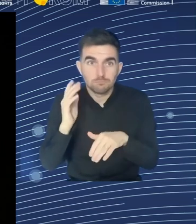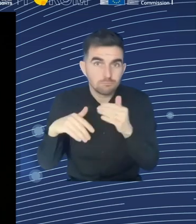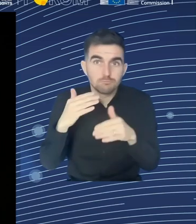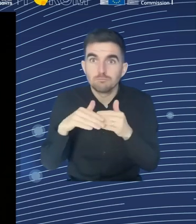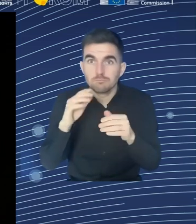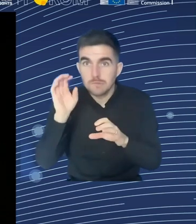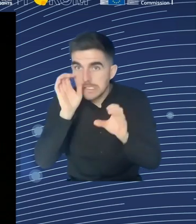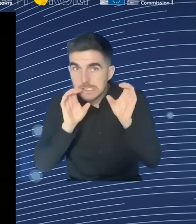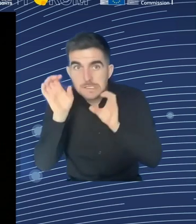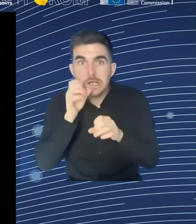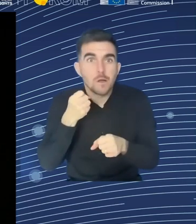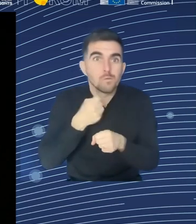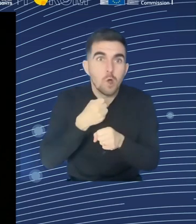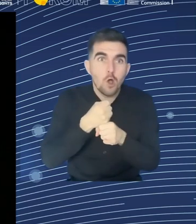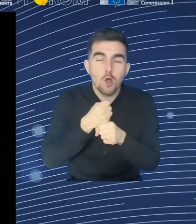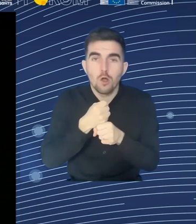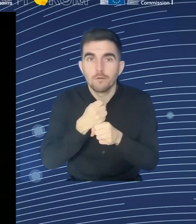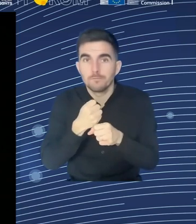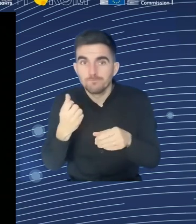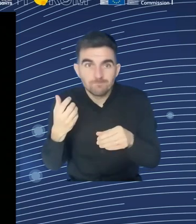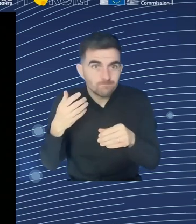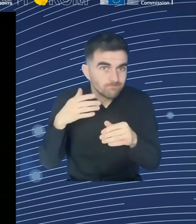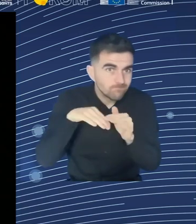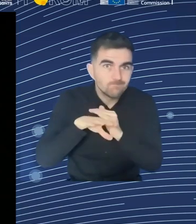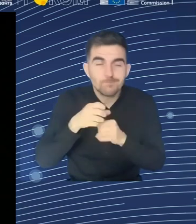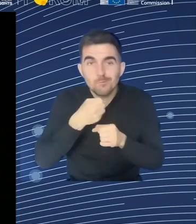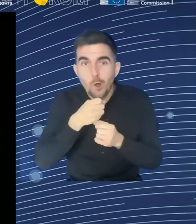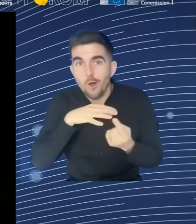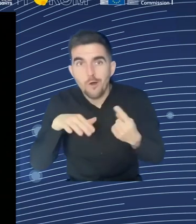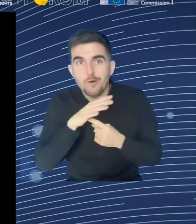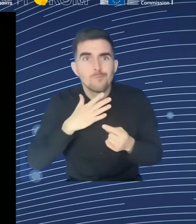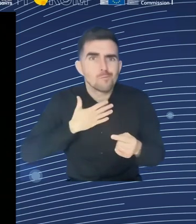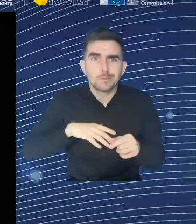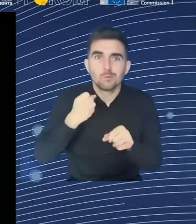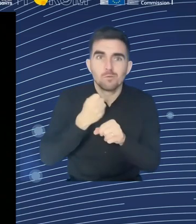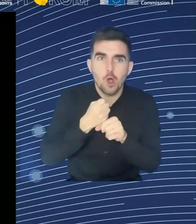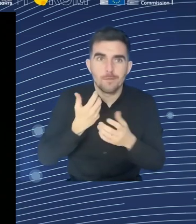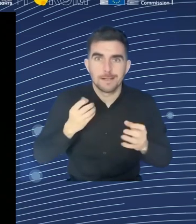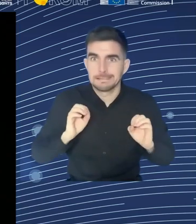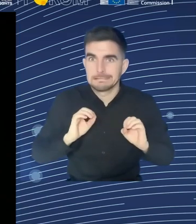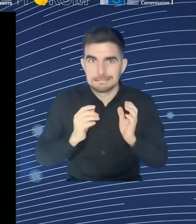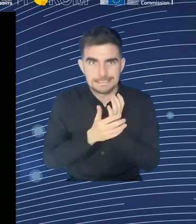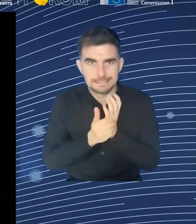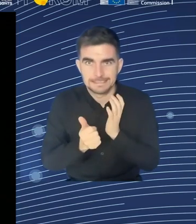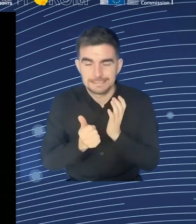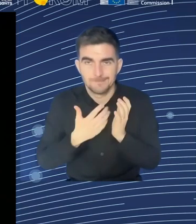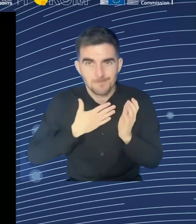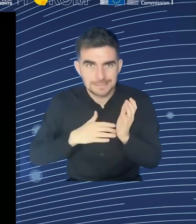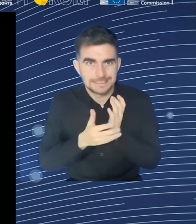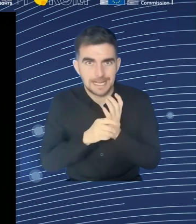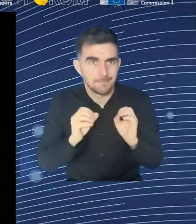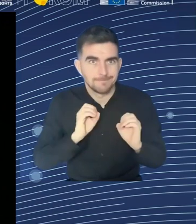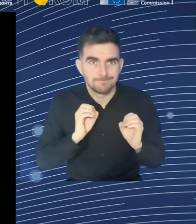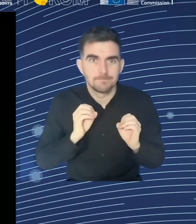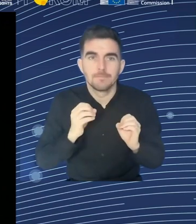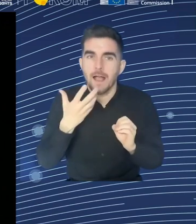to do also at the start of the relationship. And of course, this remains then for the retention part, I think. And that's where